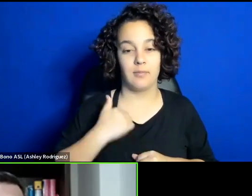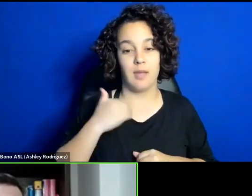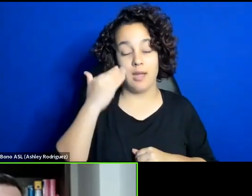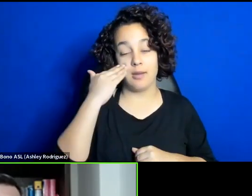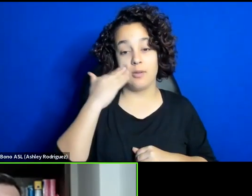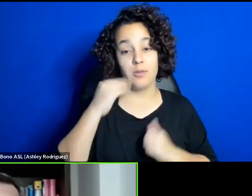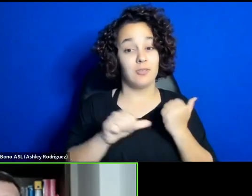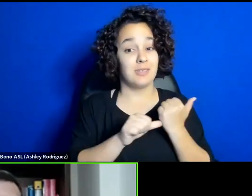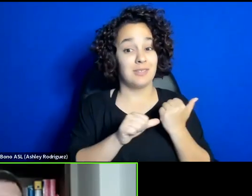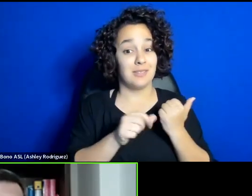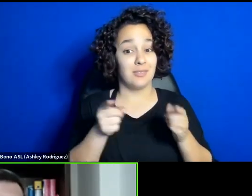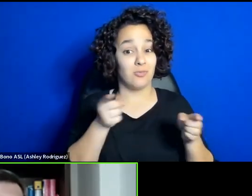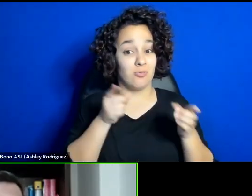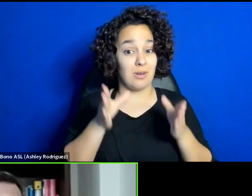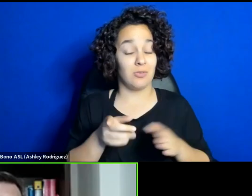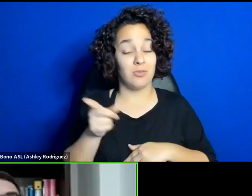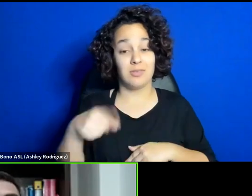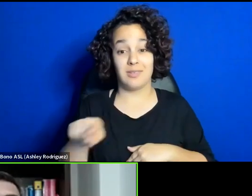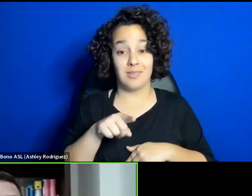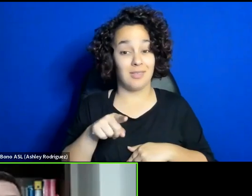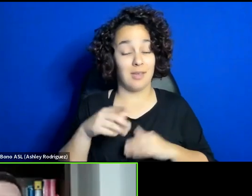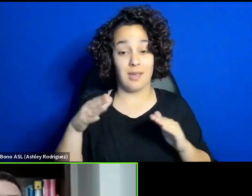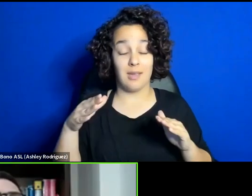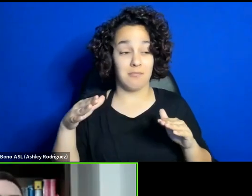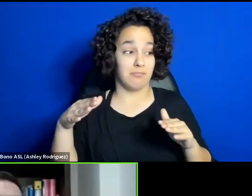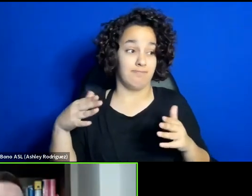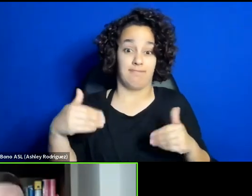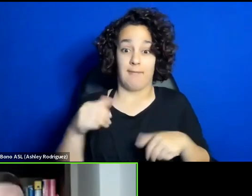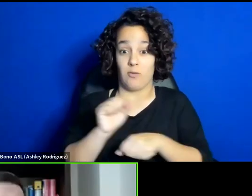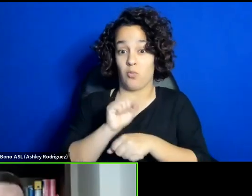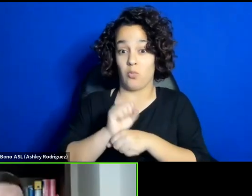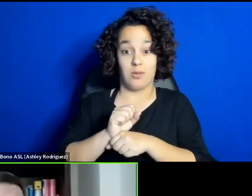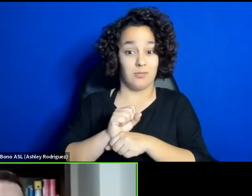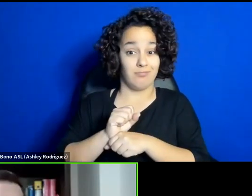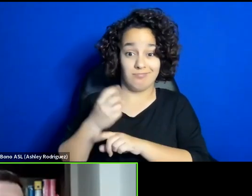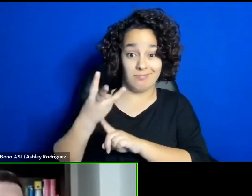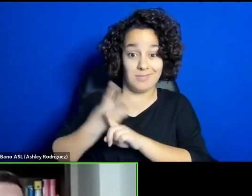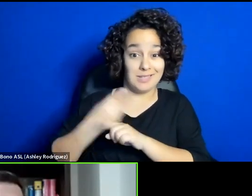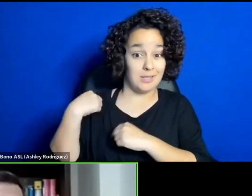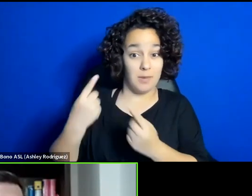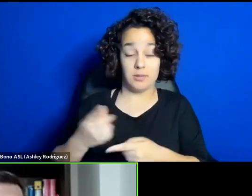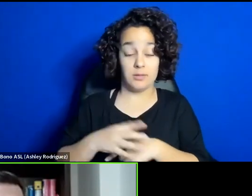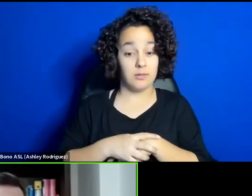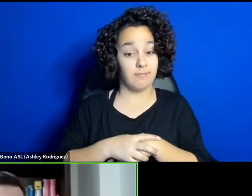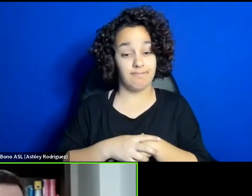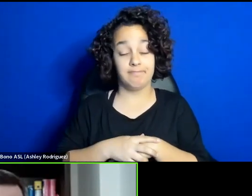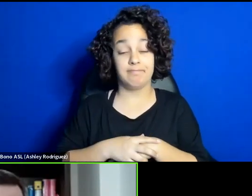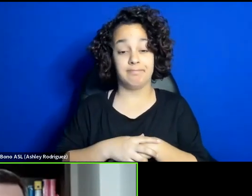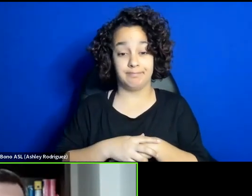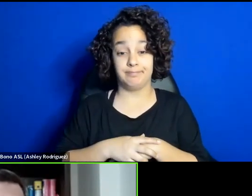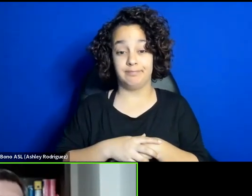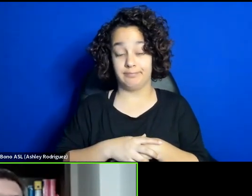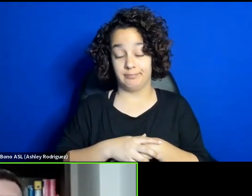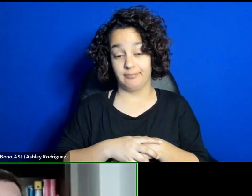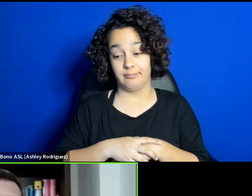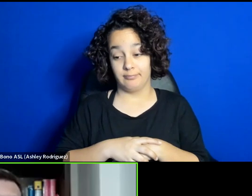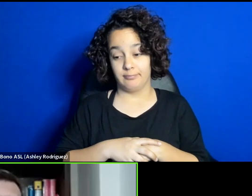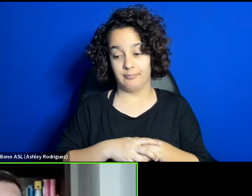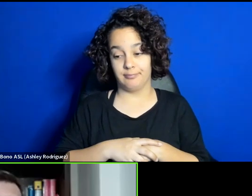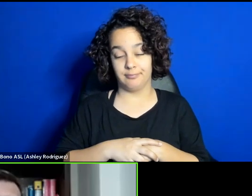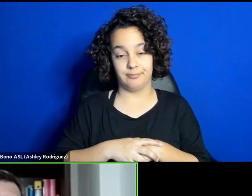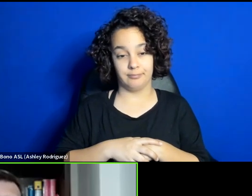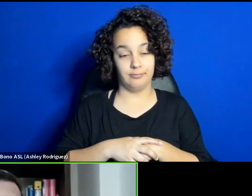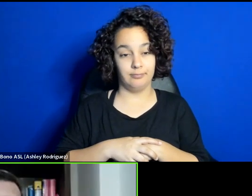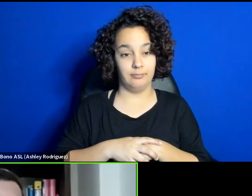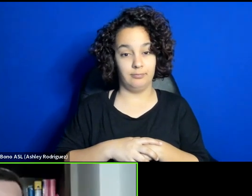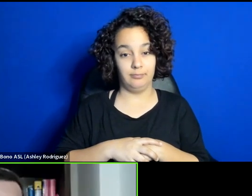worked for the past six months, and in the pandemic time for maybe most part